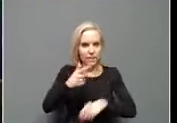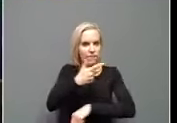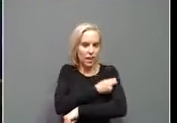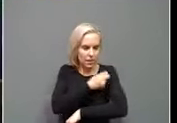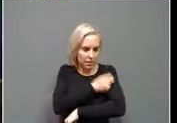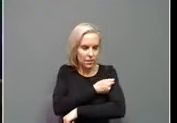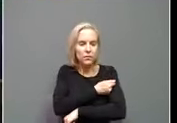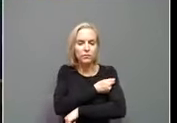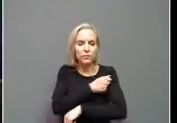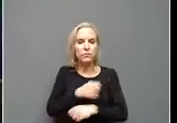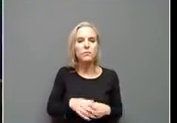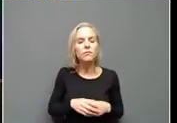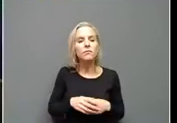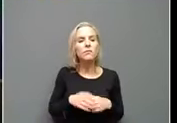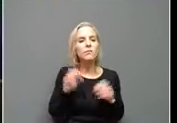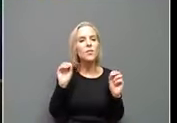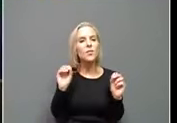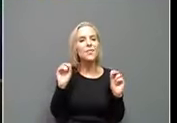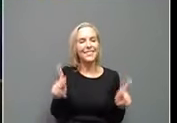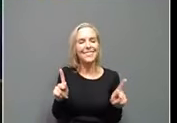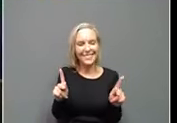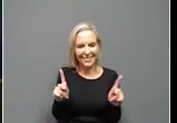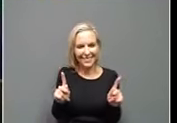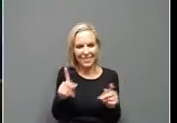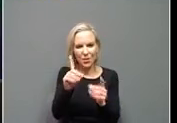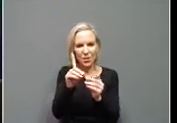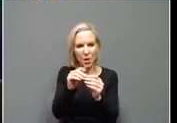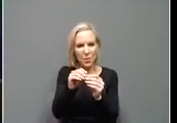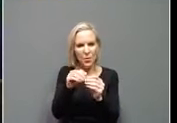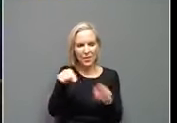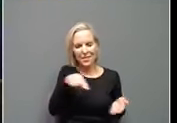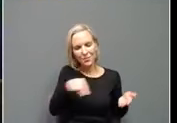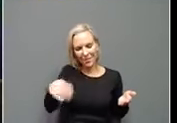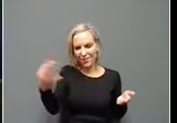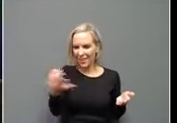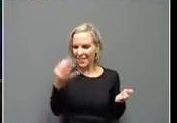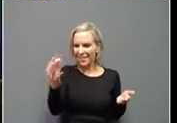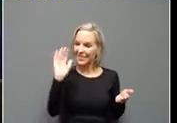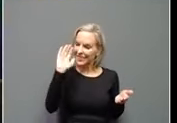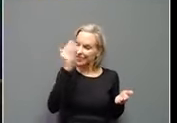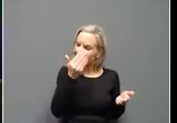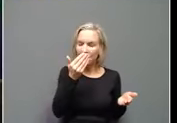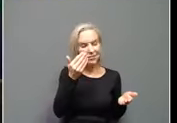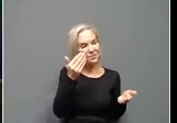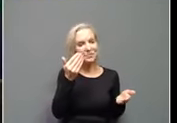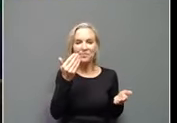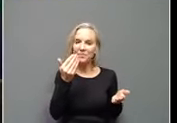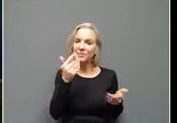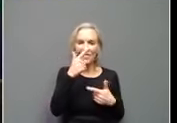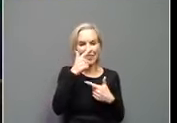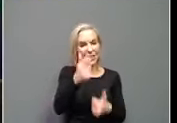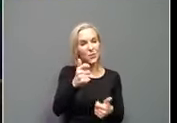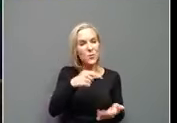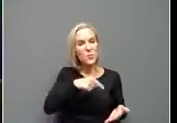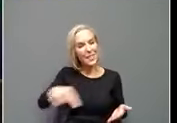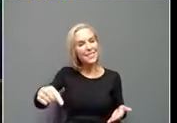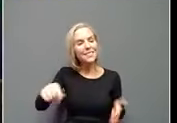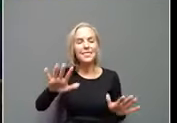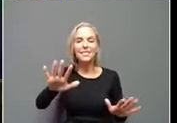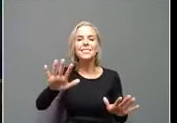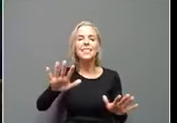All right, everybody. Um, I know there's one more day in the week and it, and it seems like it's been a, an interesting week. Listen,